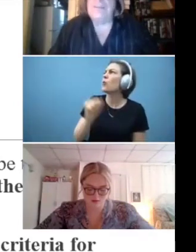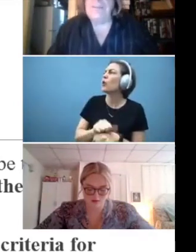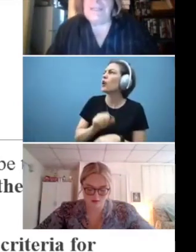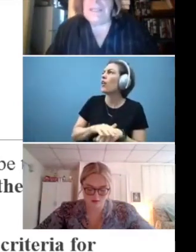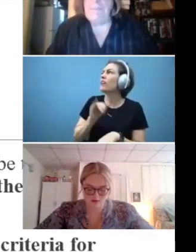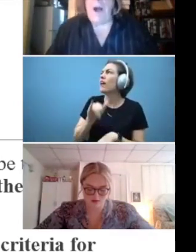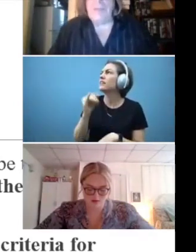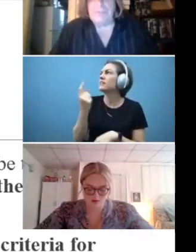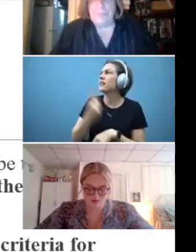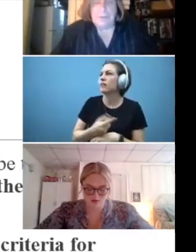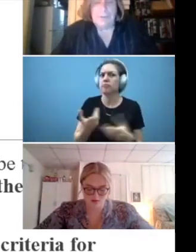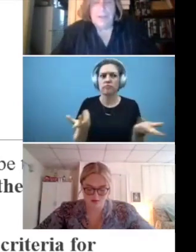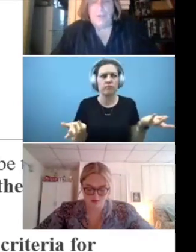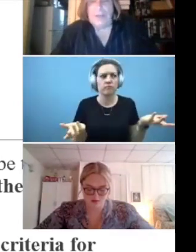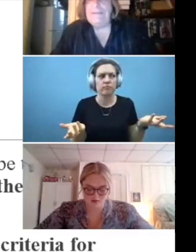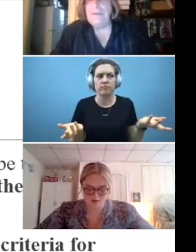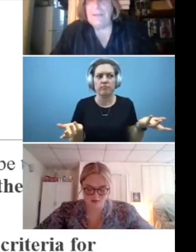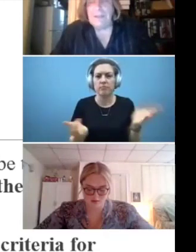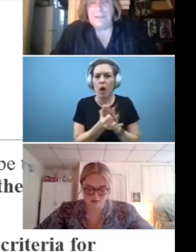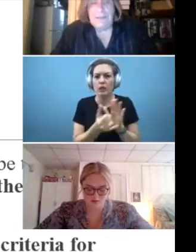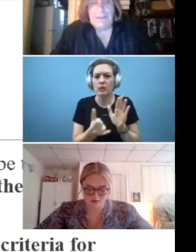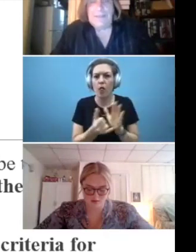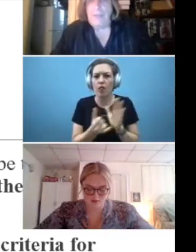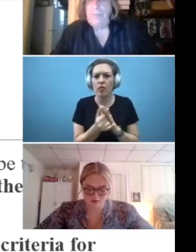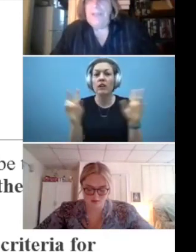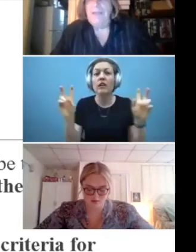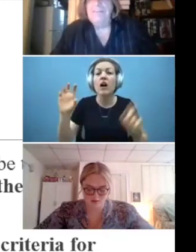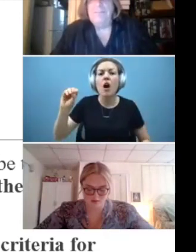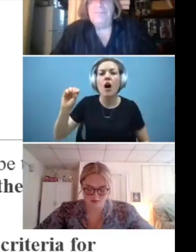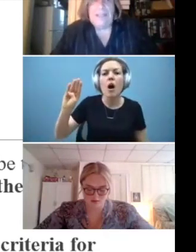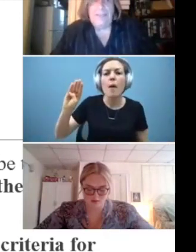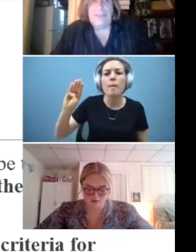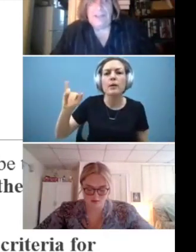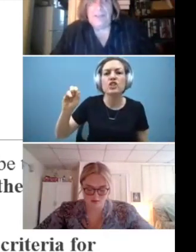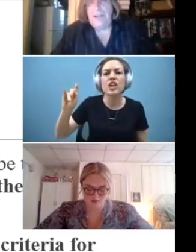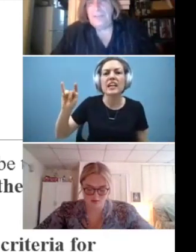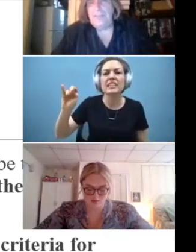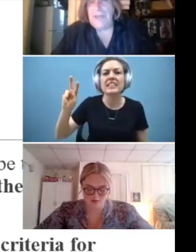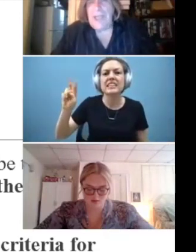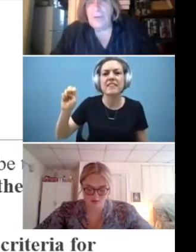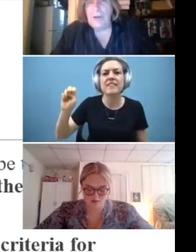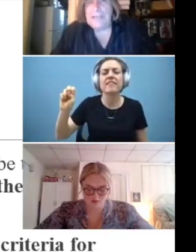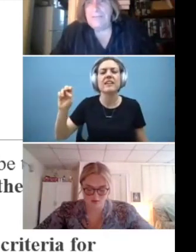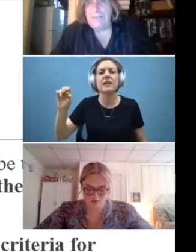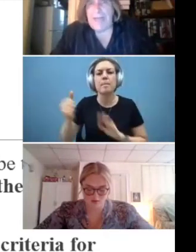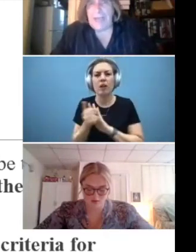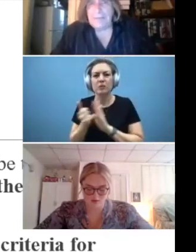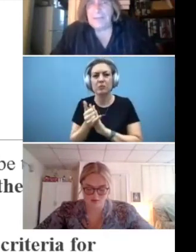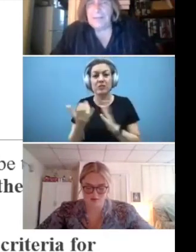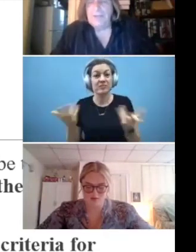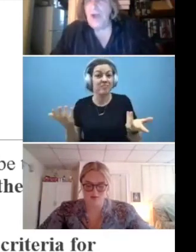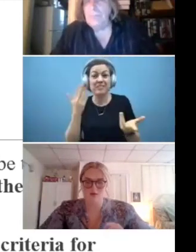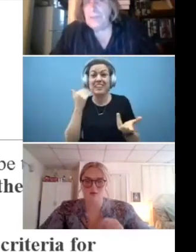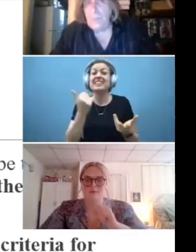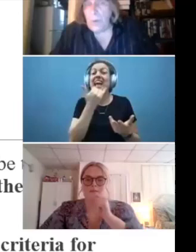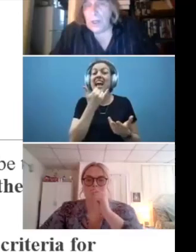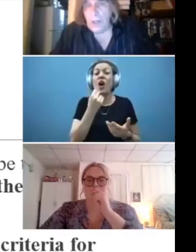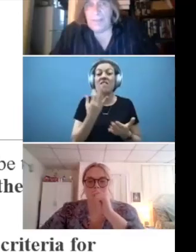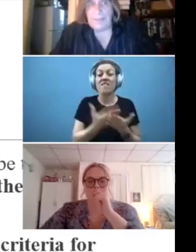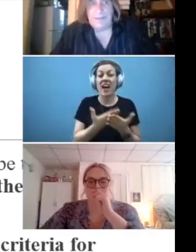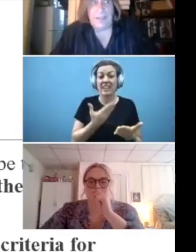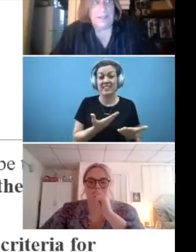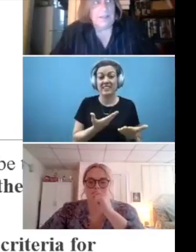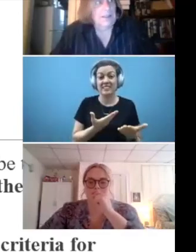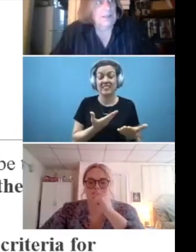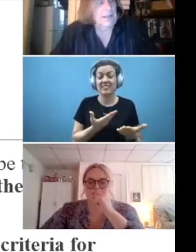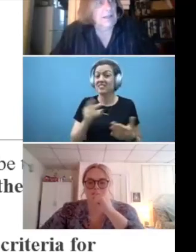objectively impossible criteria. And that will be unsubstantiated because of an error in fact that Tom didn't work